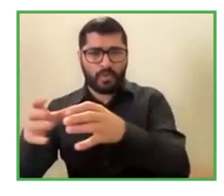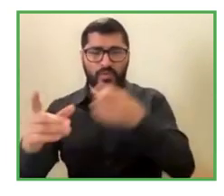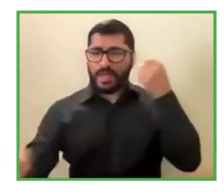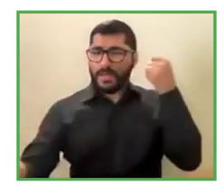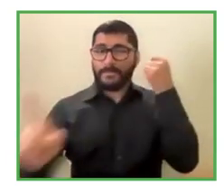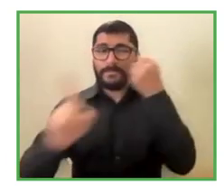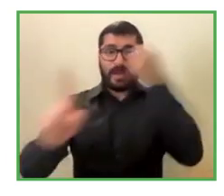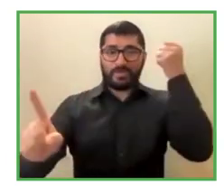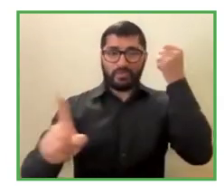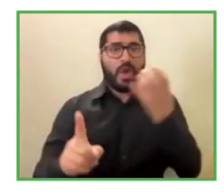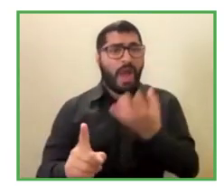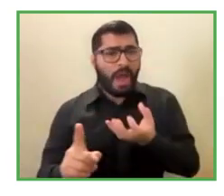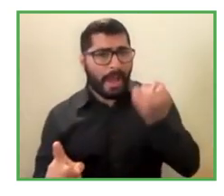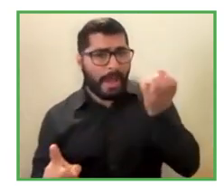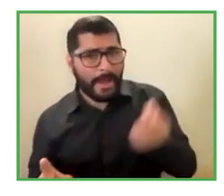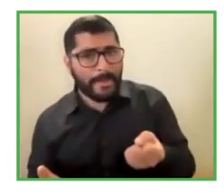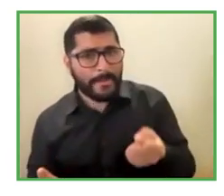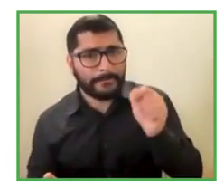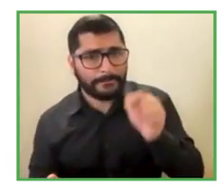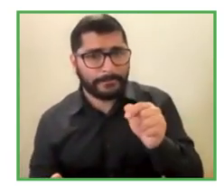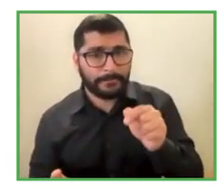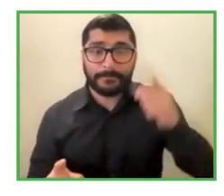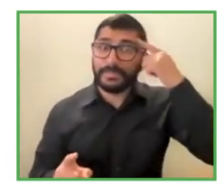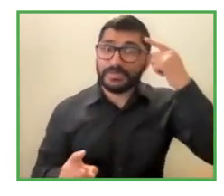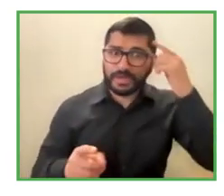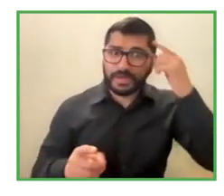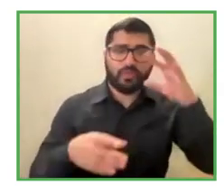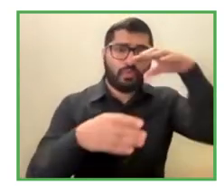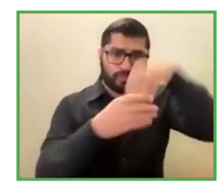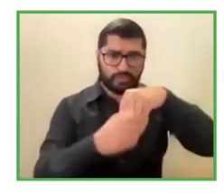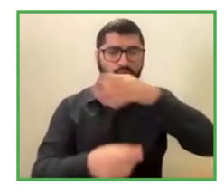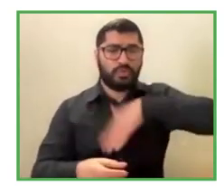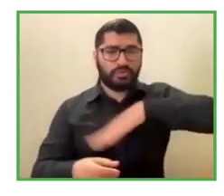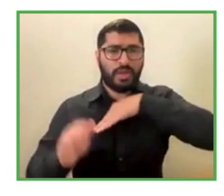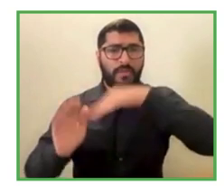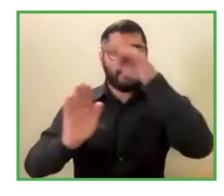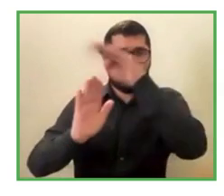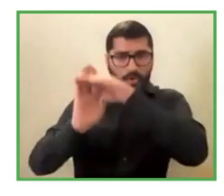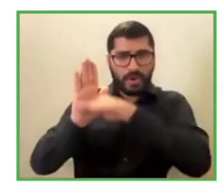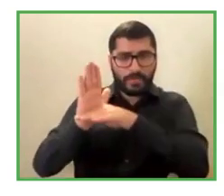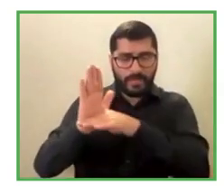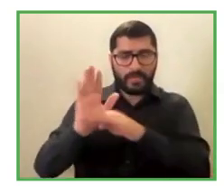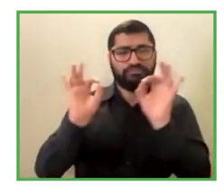that we have included in our policies. Thank you.